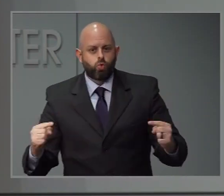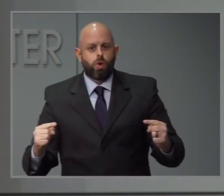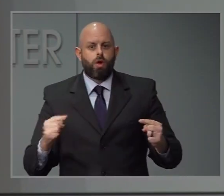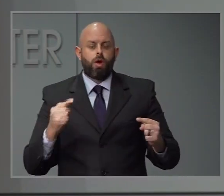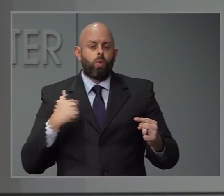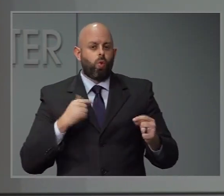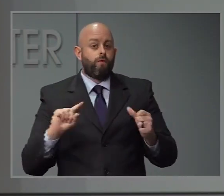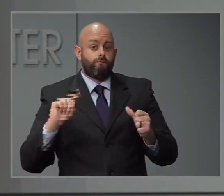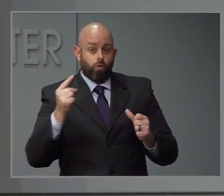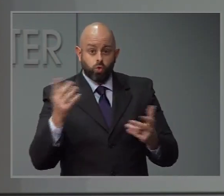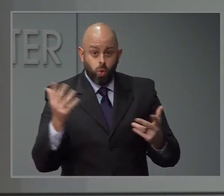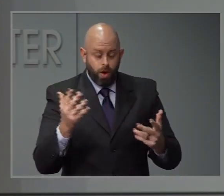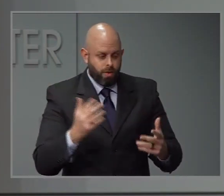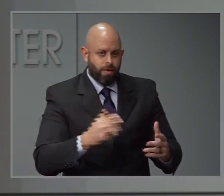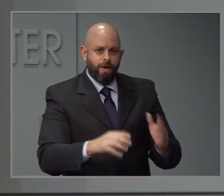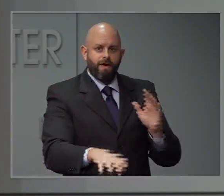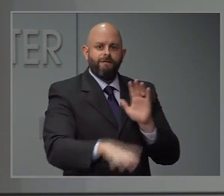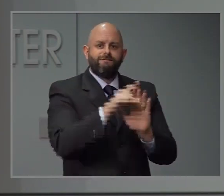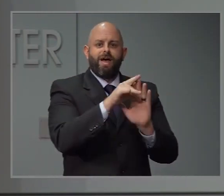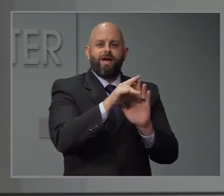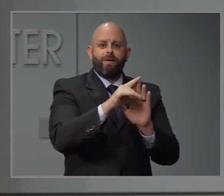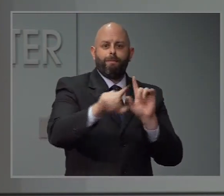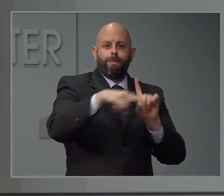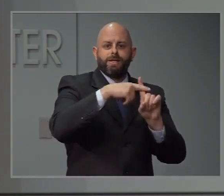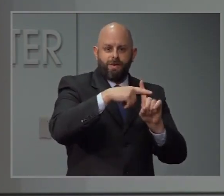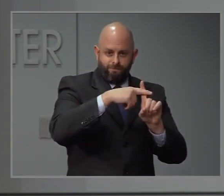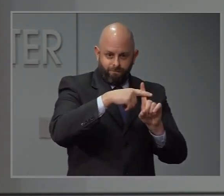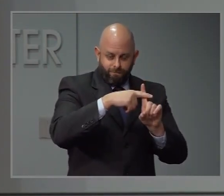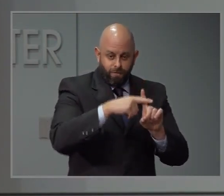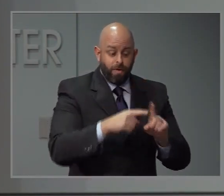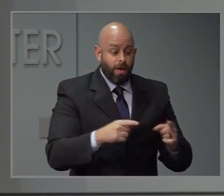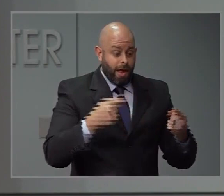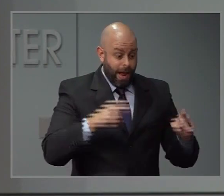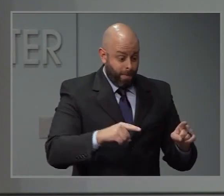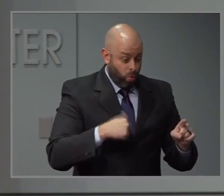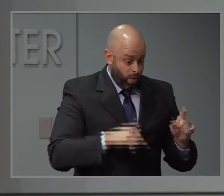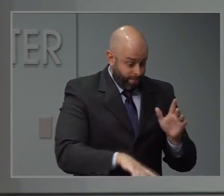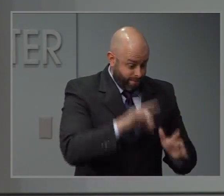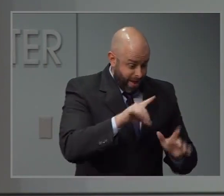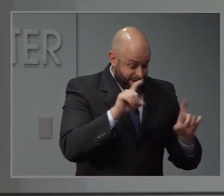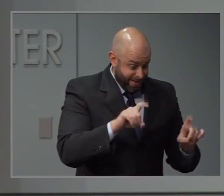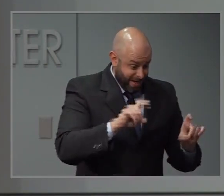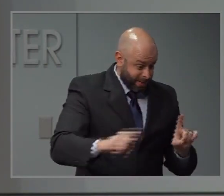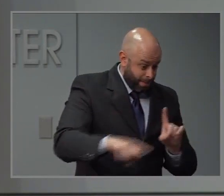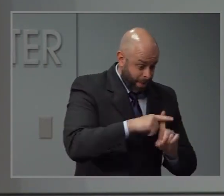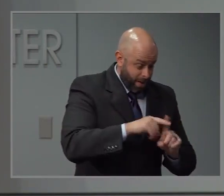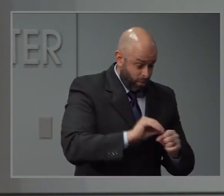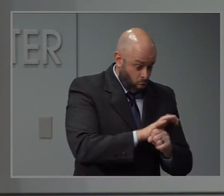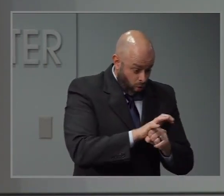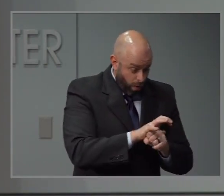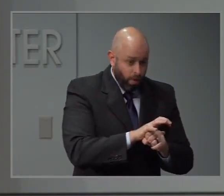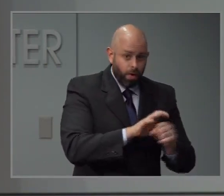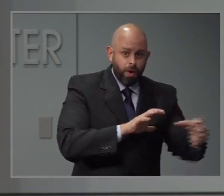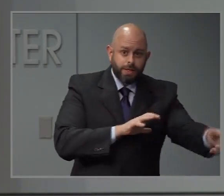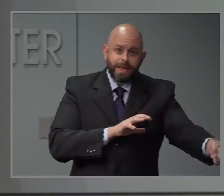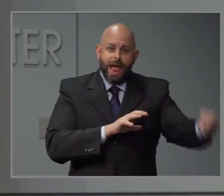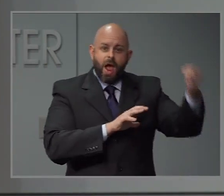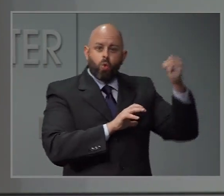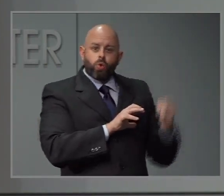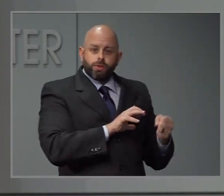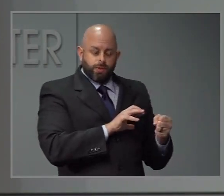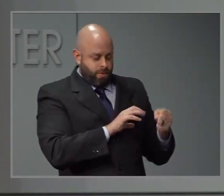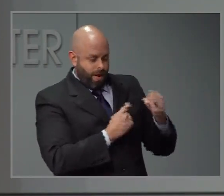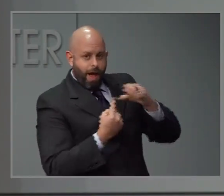identifying of positive cases, cohorting them, which means putting them together in a way that is